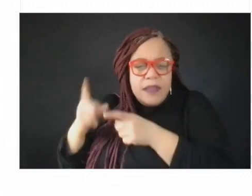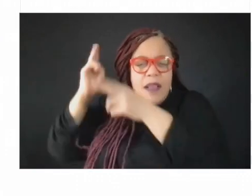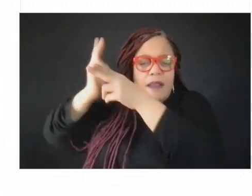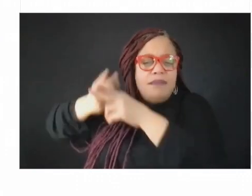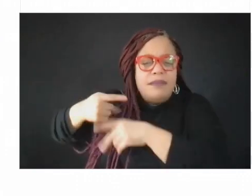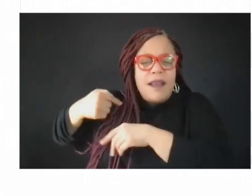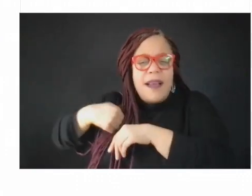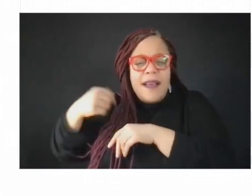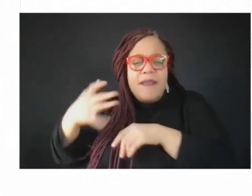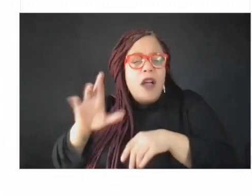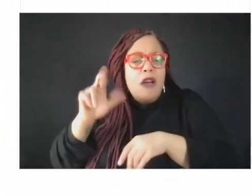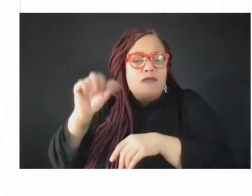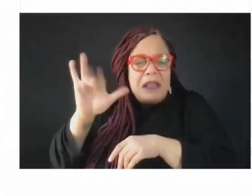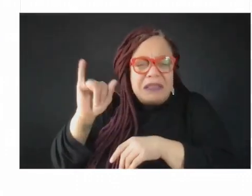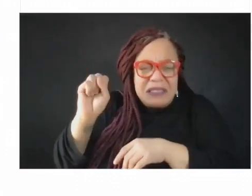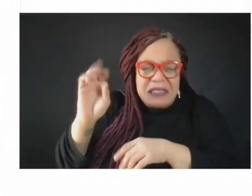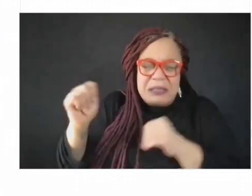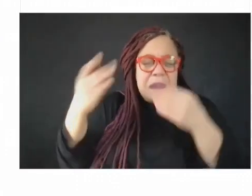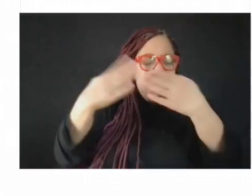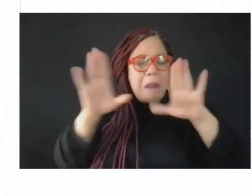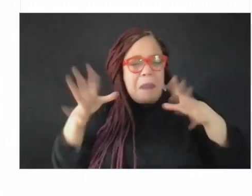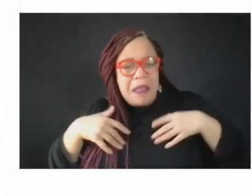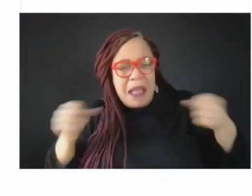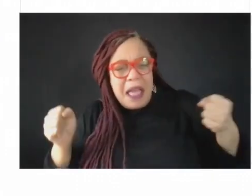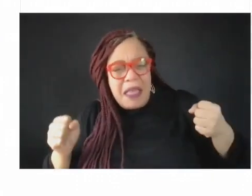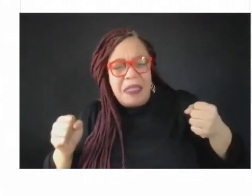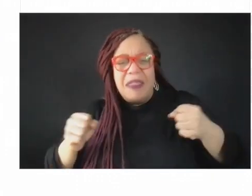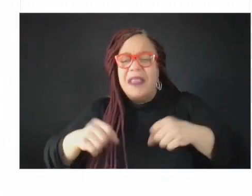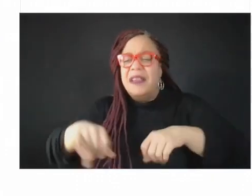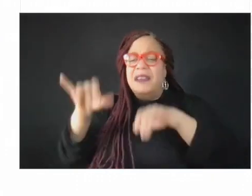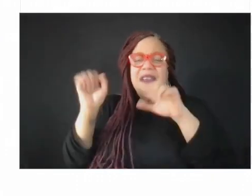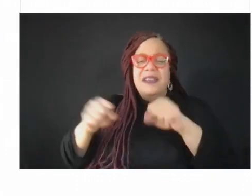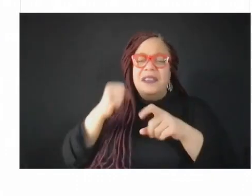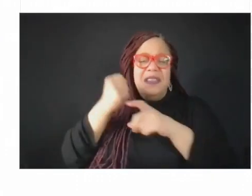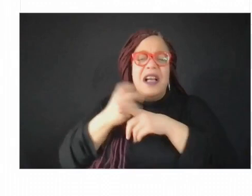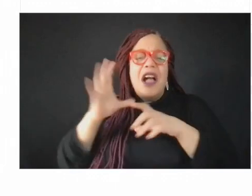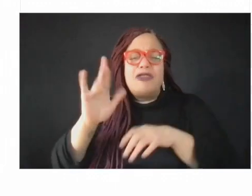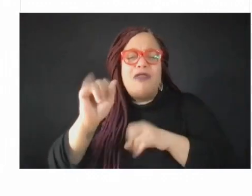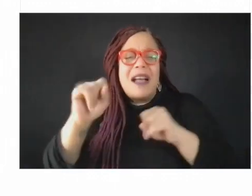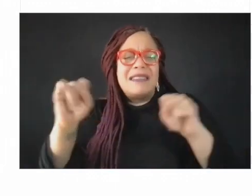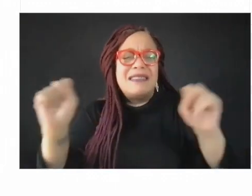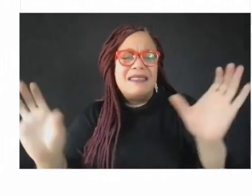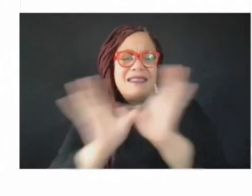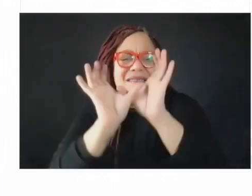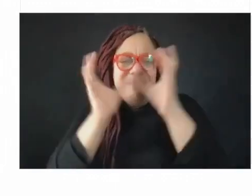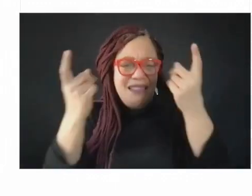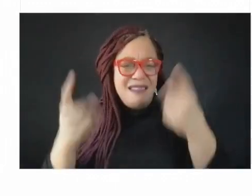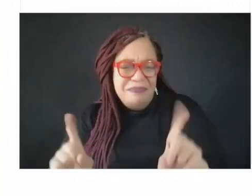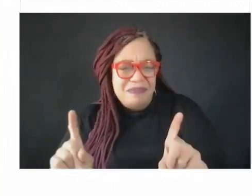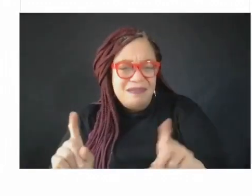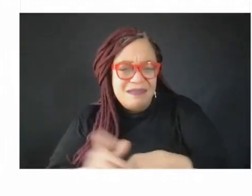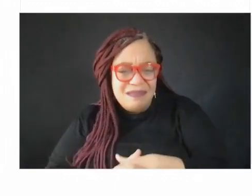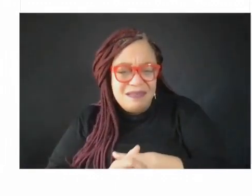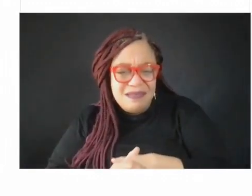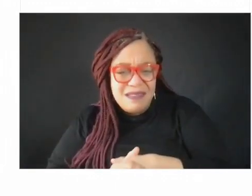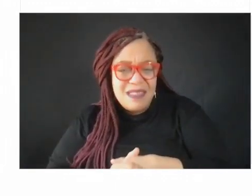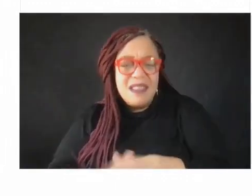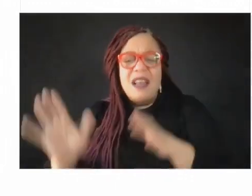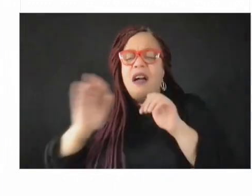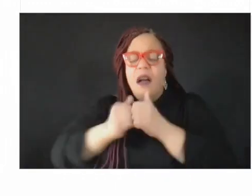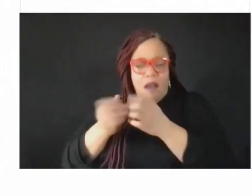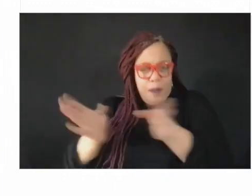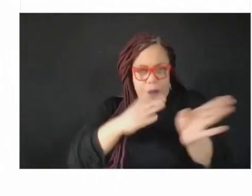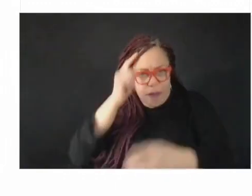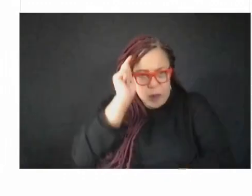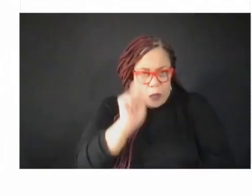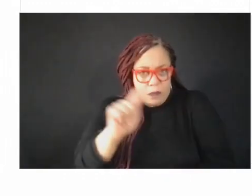like a lot of governmental public health agencies and associations have done. How are we now preparing our workforce to work in this arena